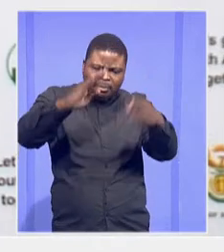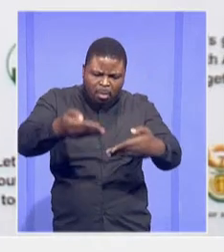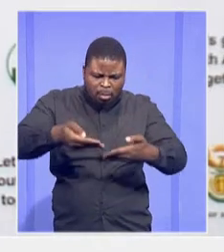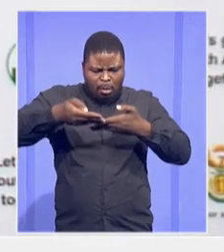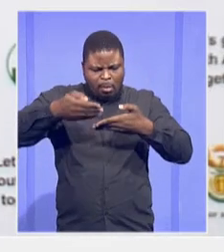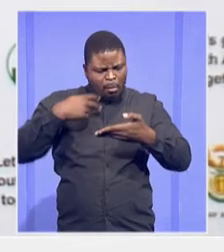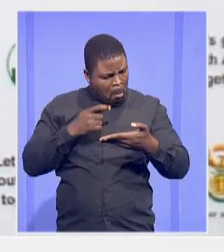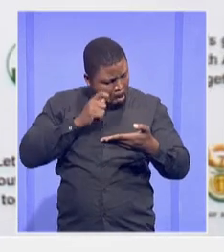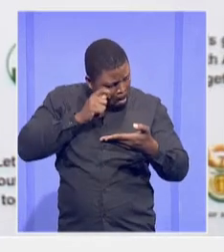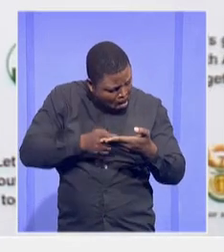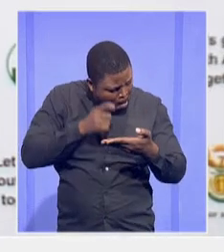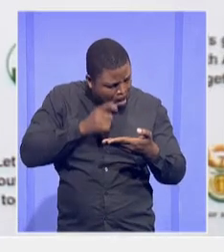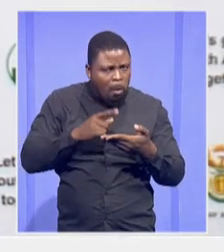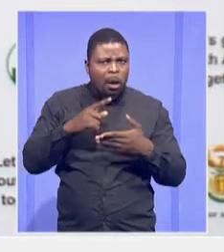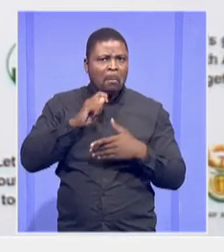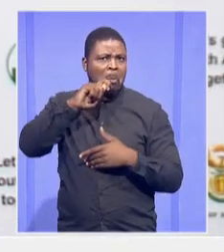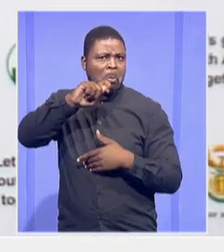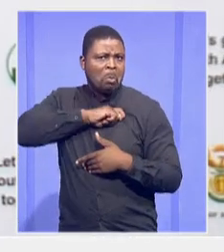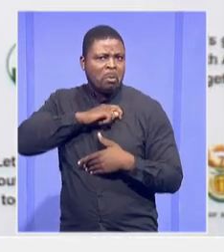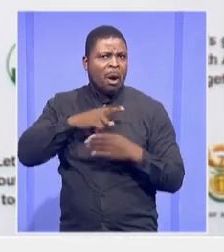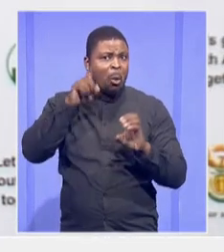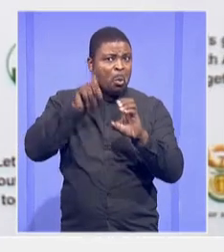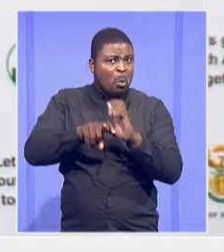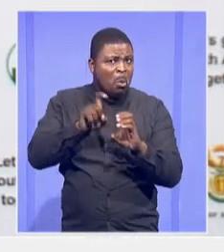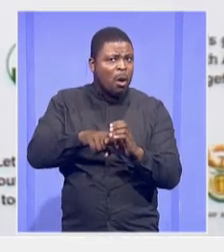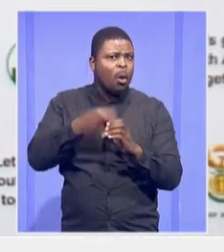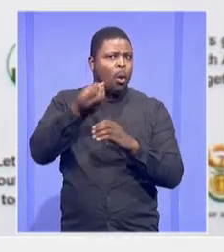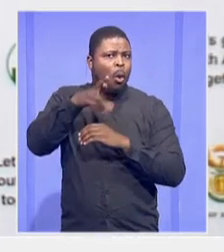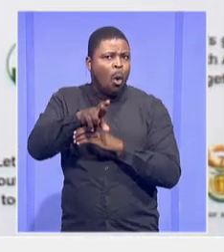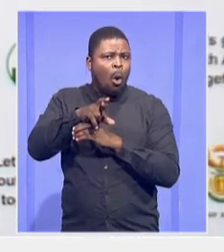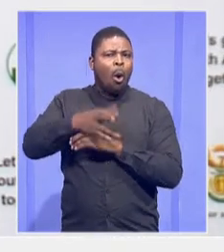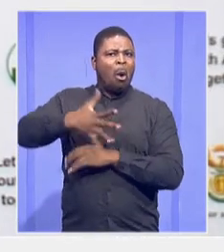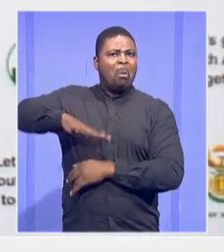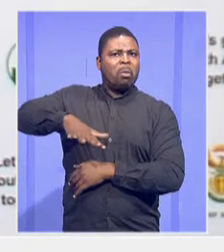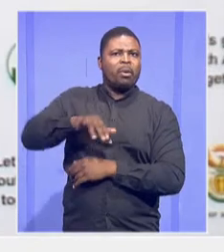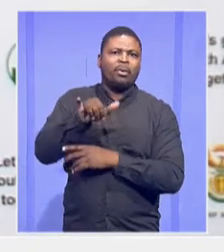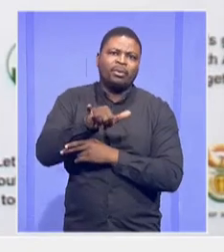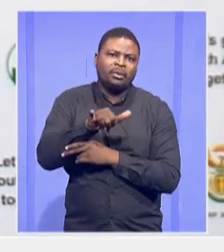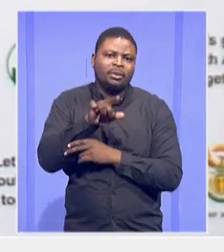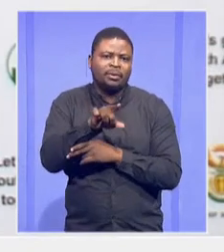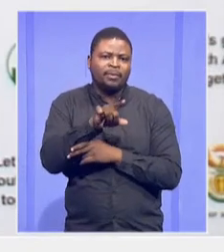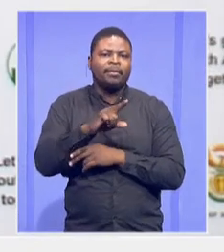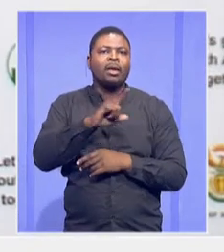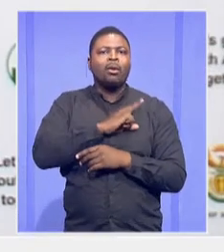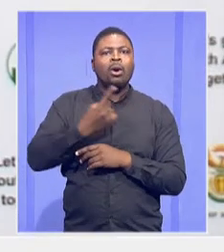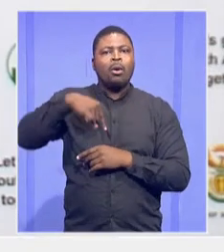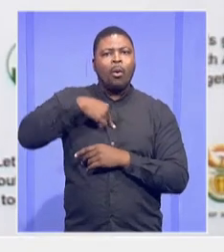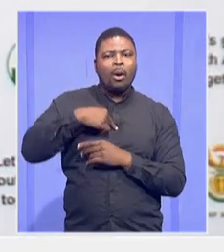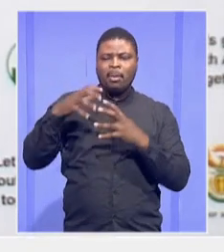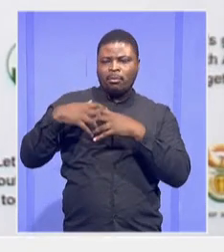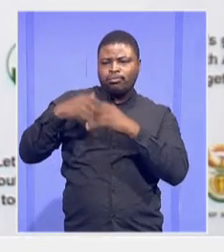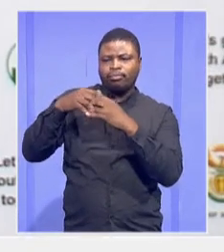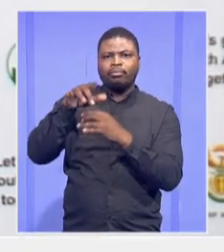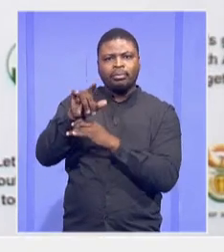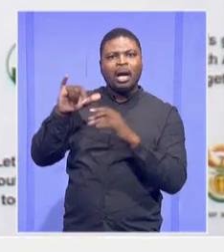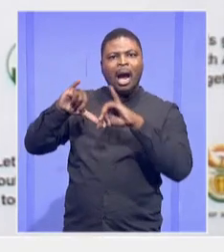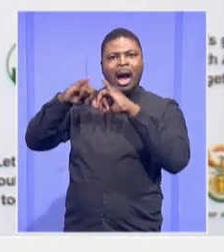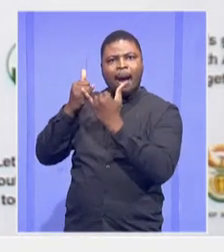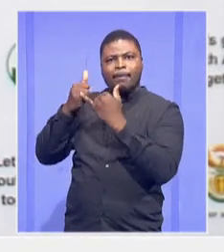I mean, value for money. Because in the course of rushing these implementing agents, the